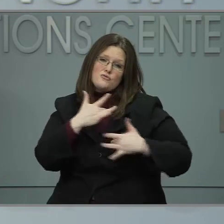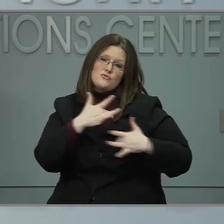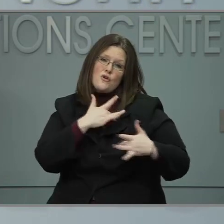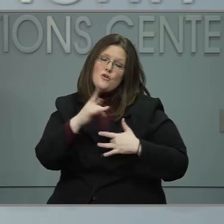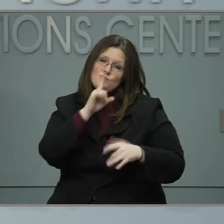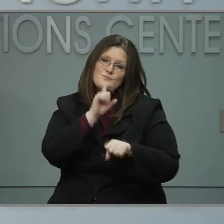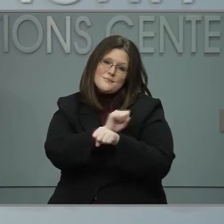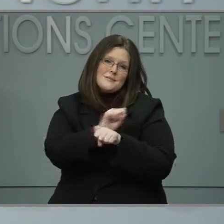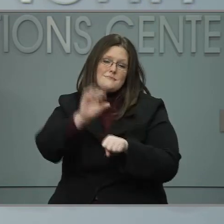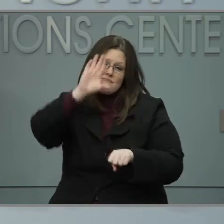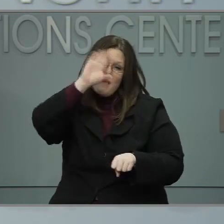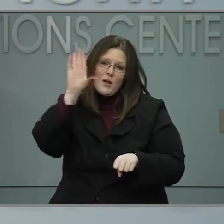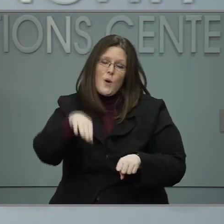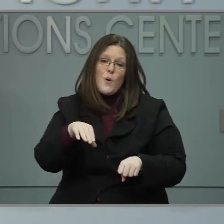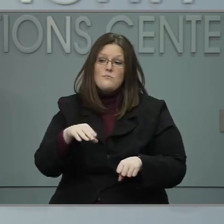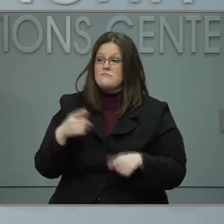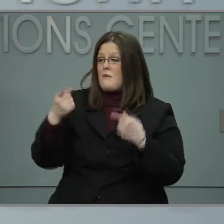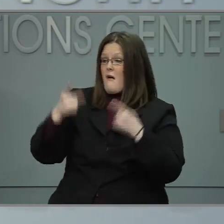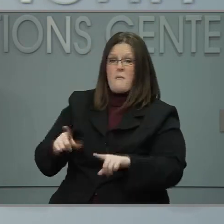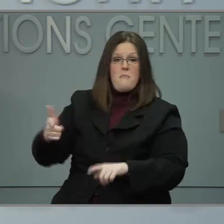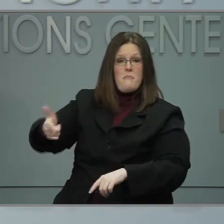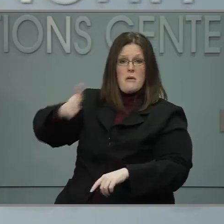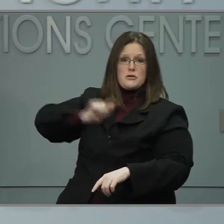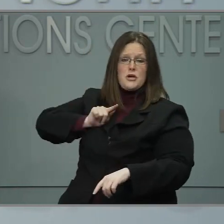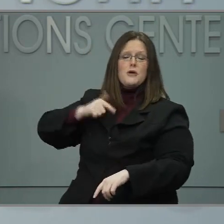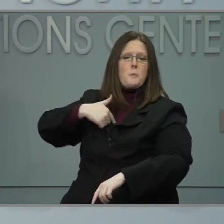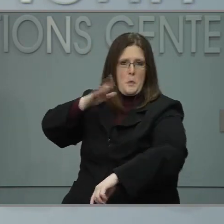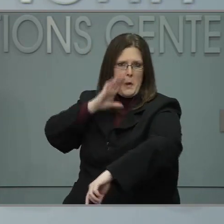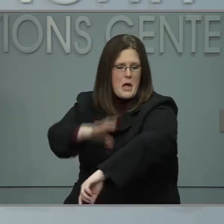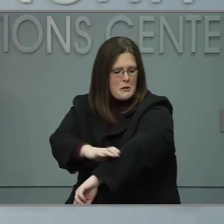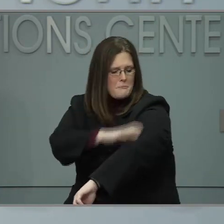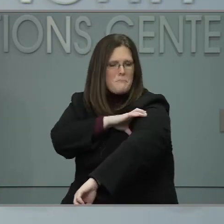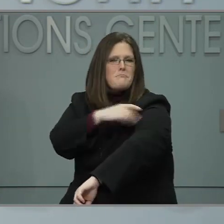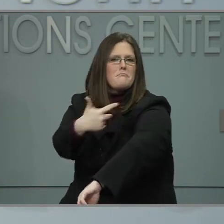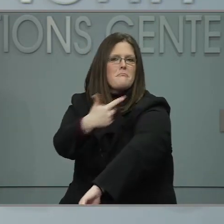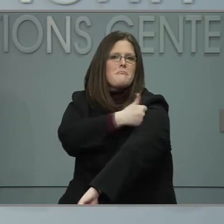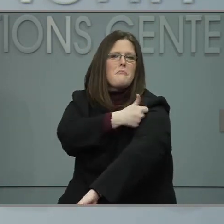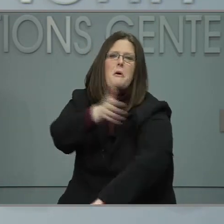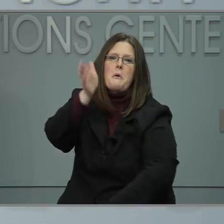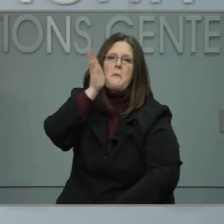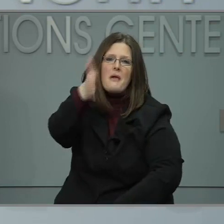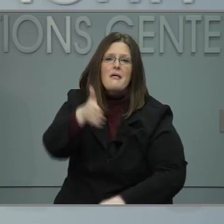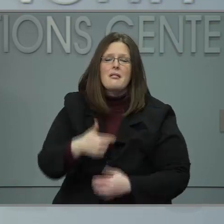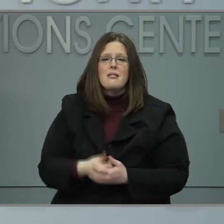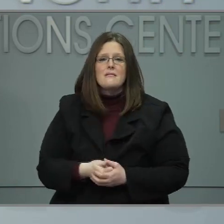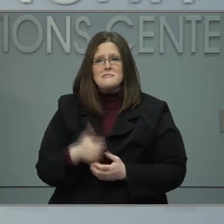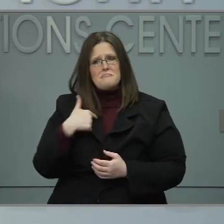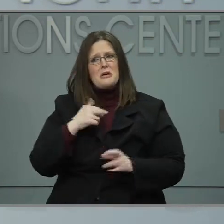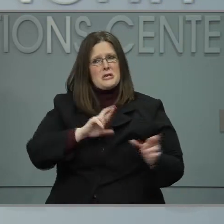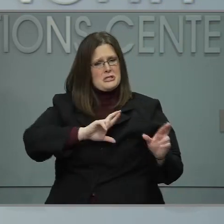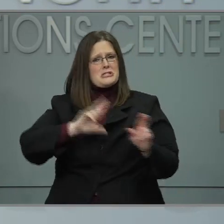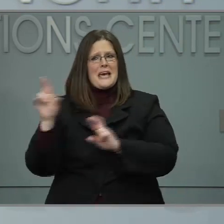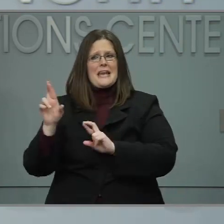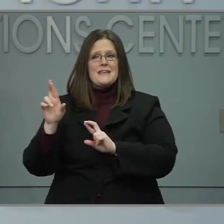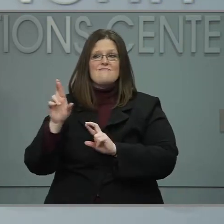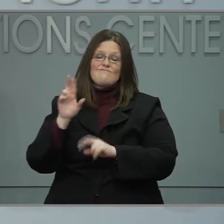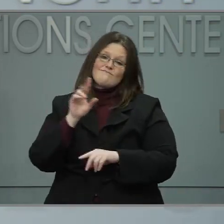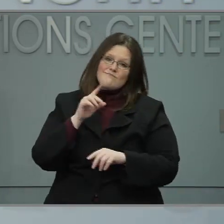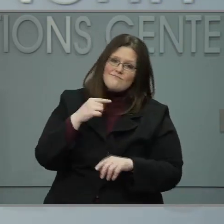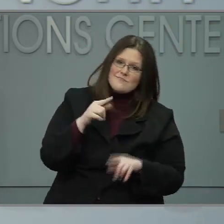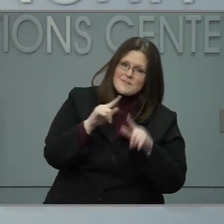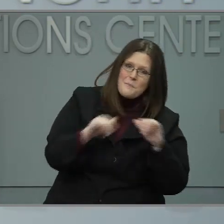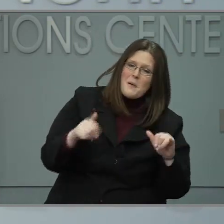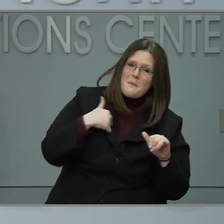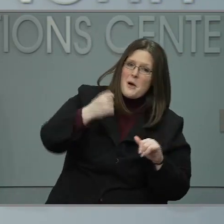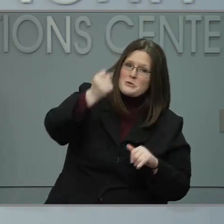I will. I am ready to take a shot. I understand the fear, the